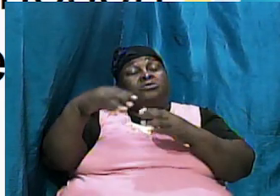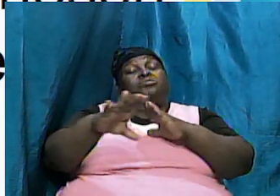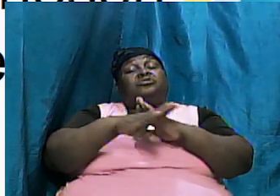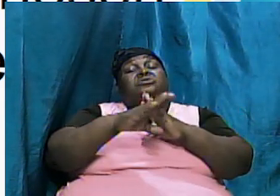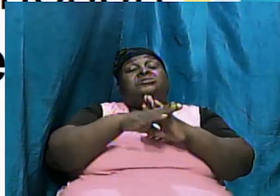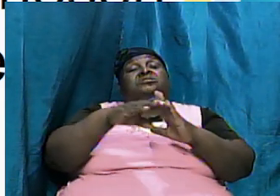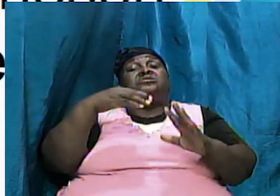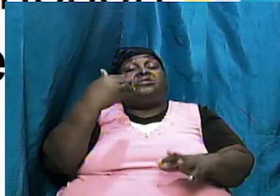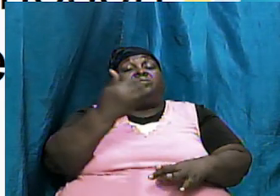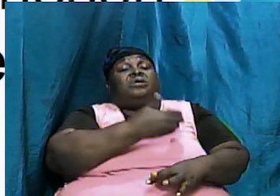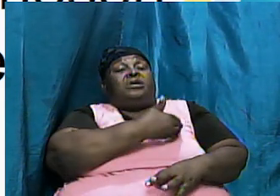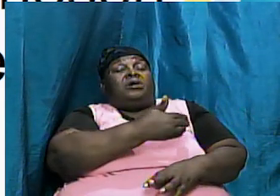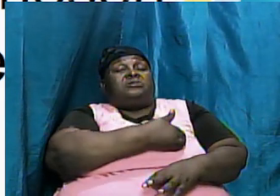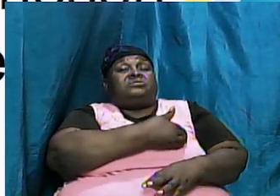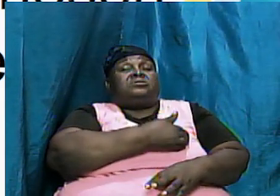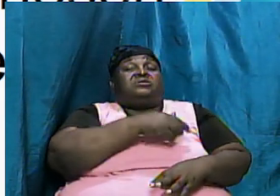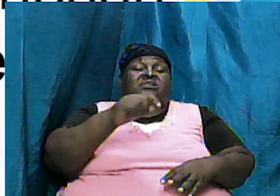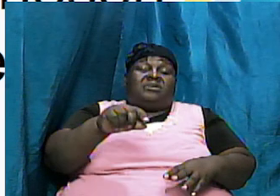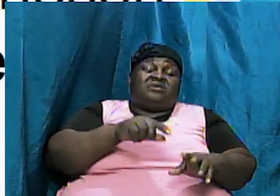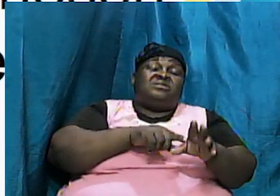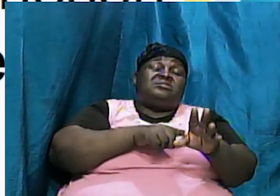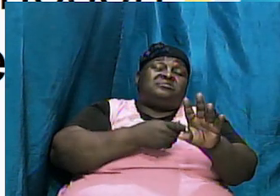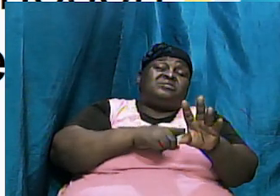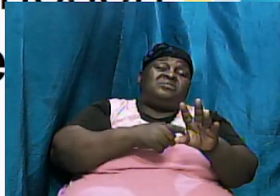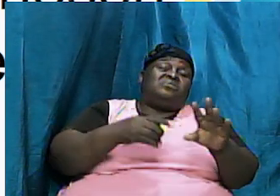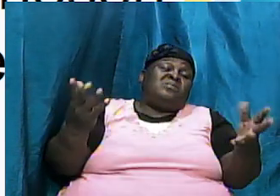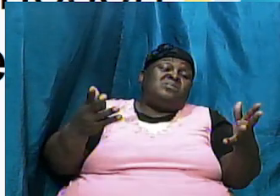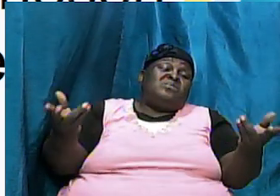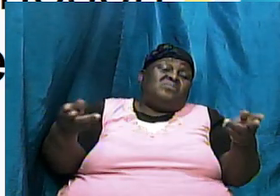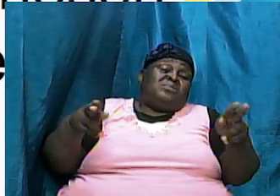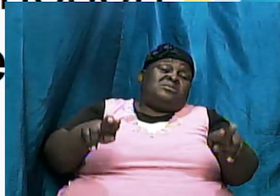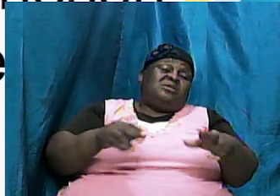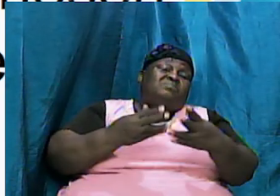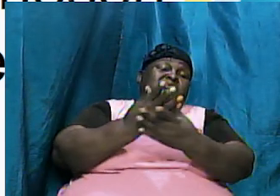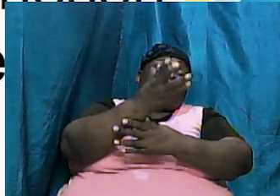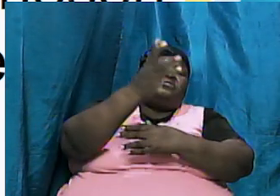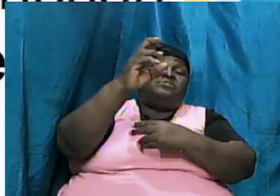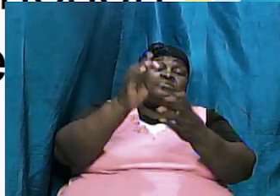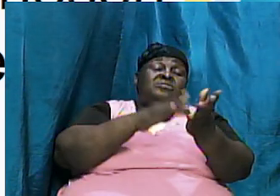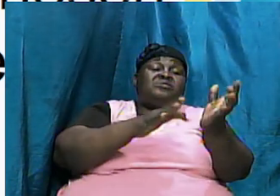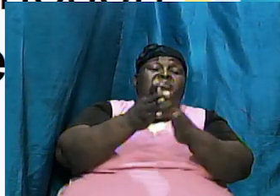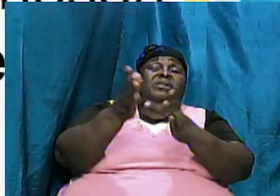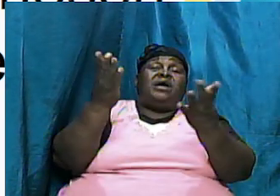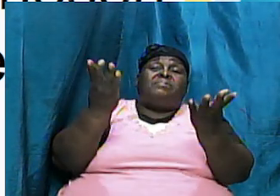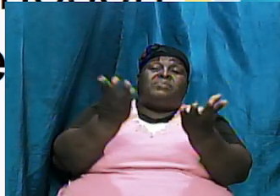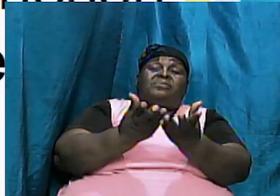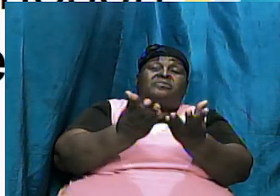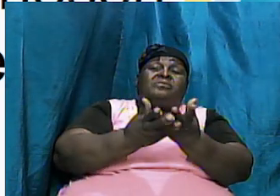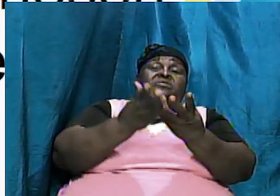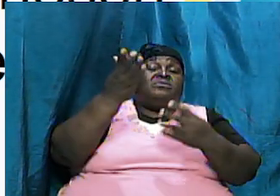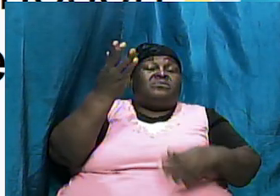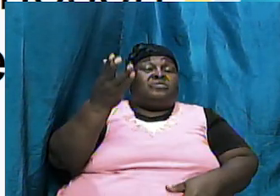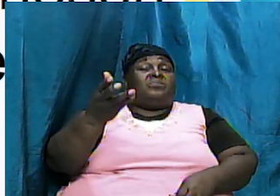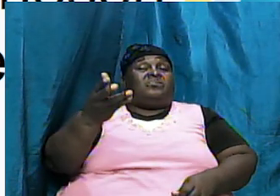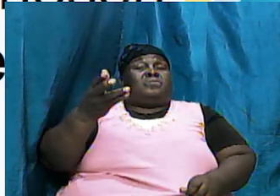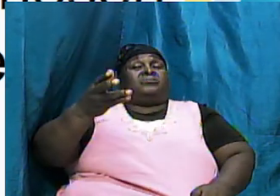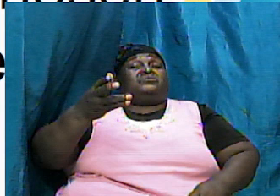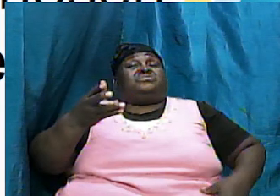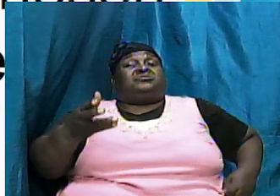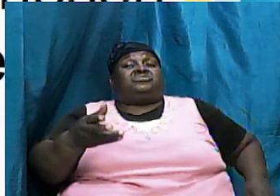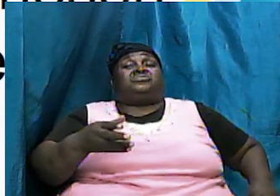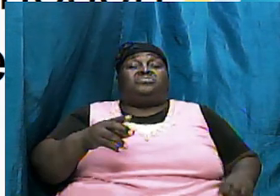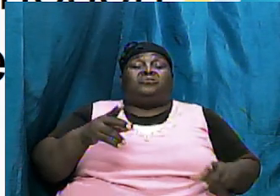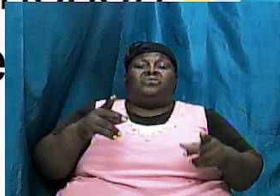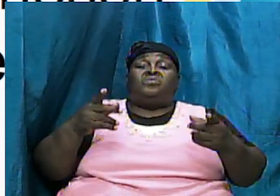because this beginning is what was happening throughout the Bible those that were pursuing